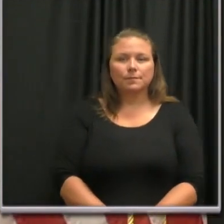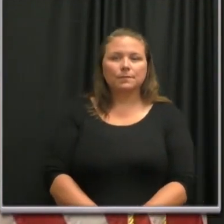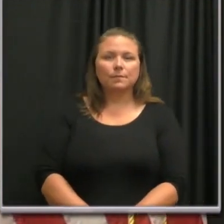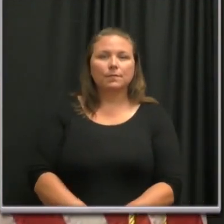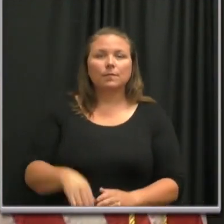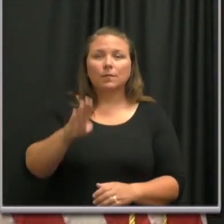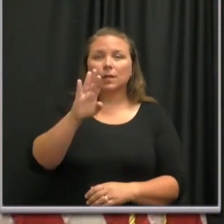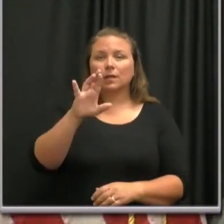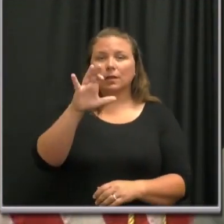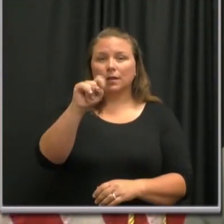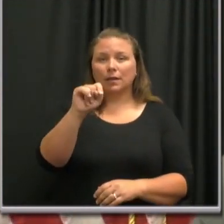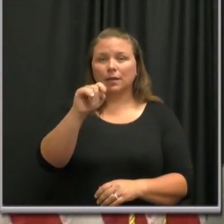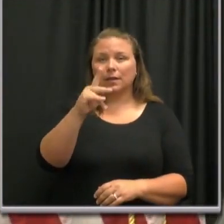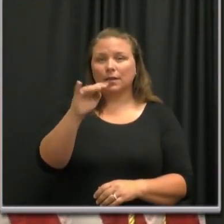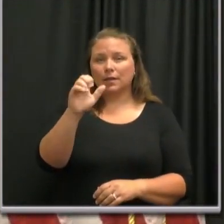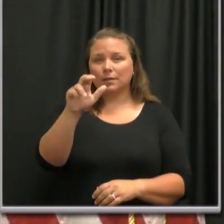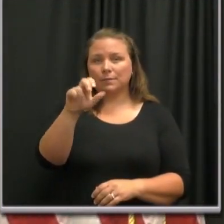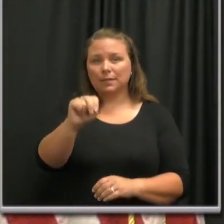Brett Kellerman, Tedescian.